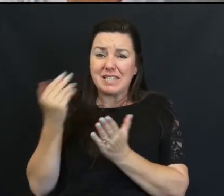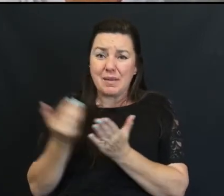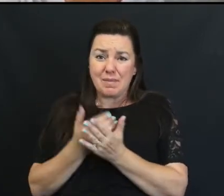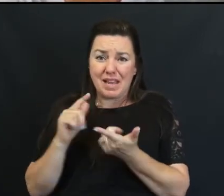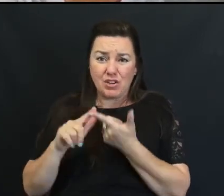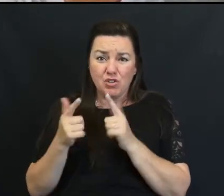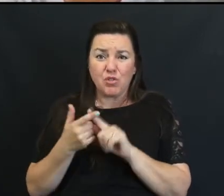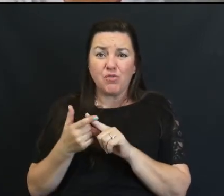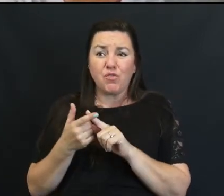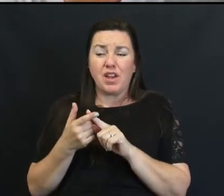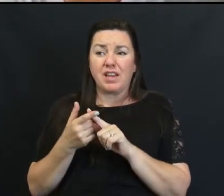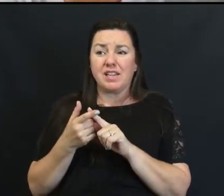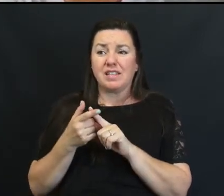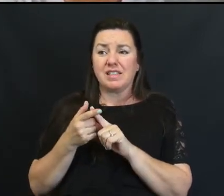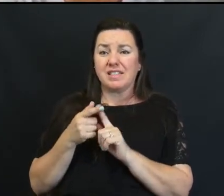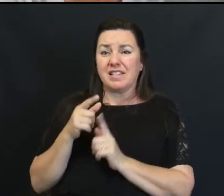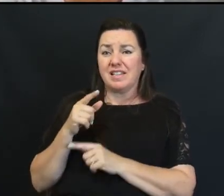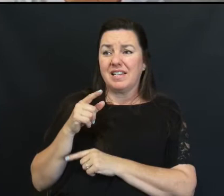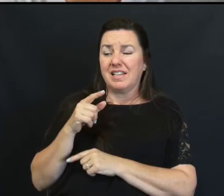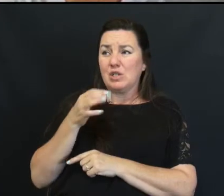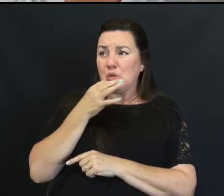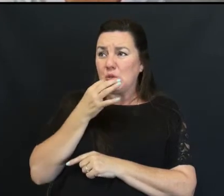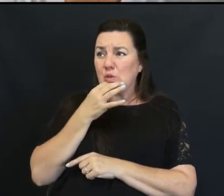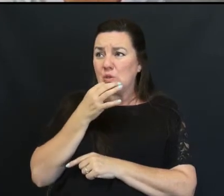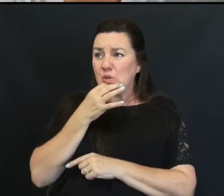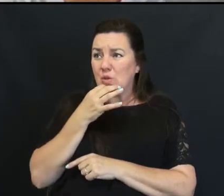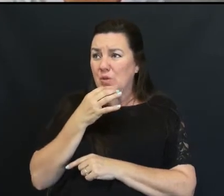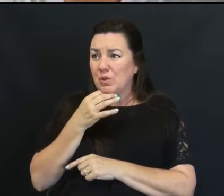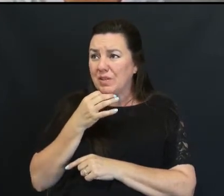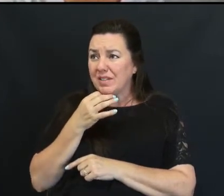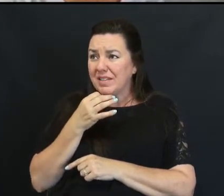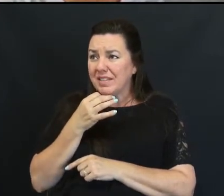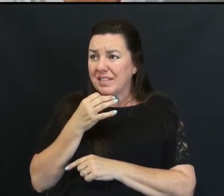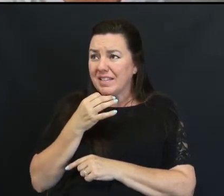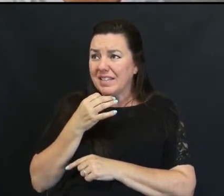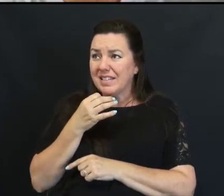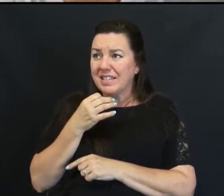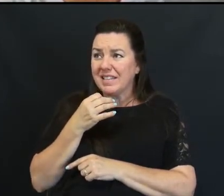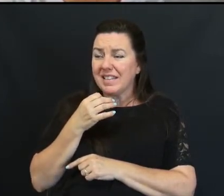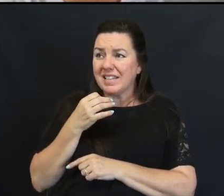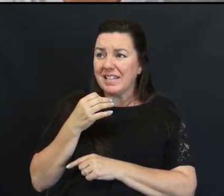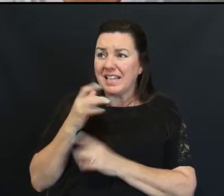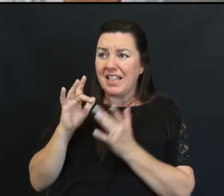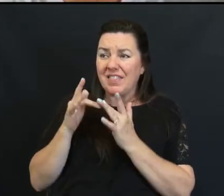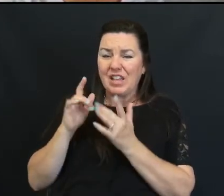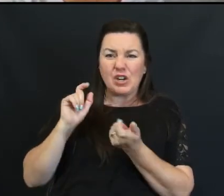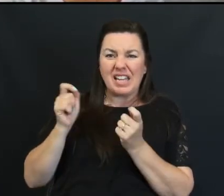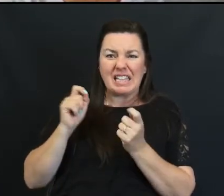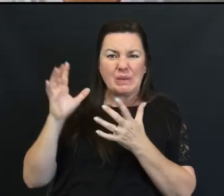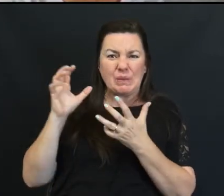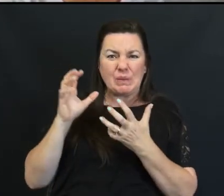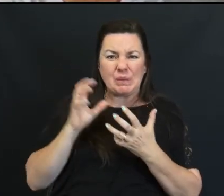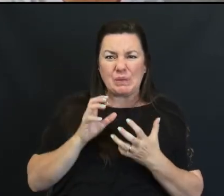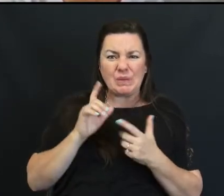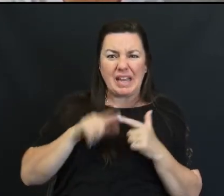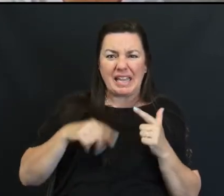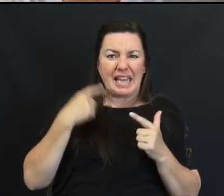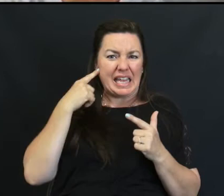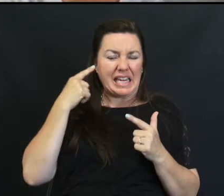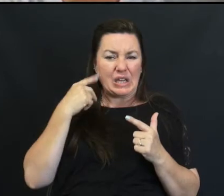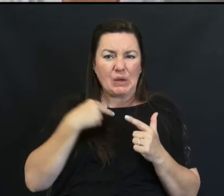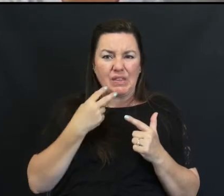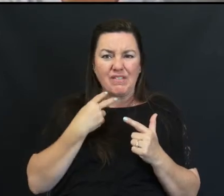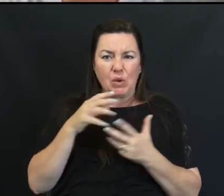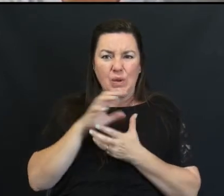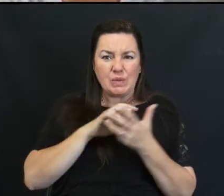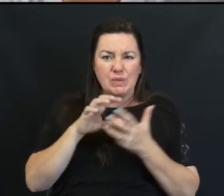New friends In Zoom Boxes It's Interesting How we Can adjust To change Even at Our Bi-G Which is They are Our age